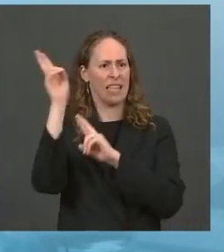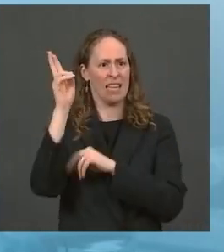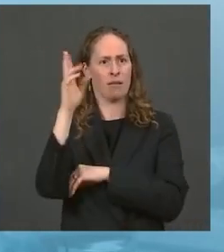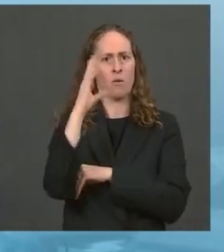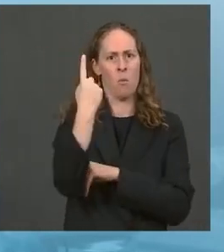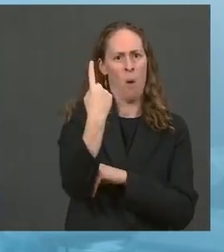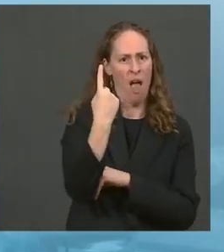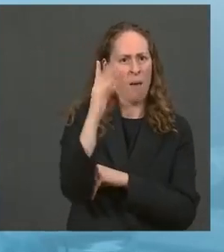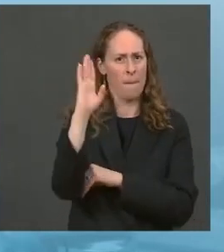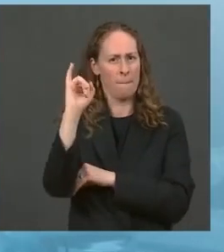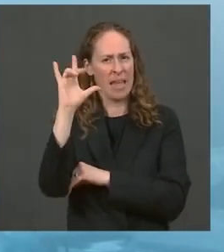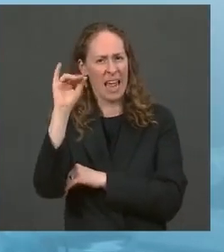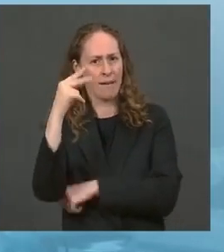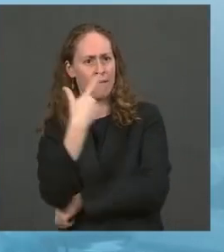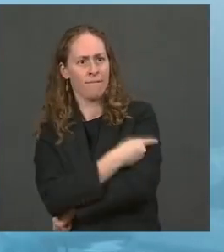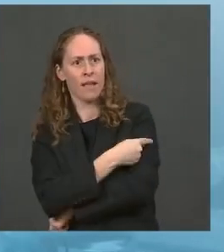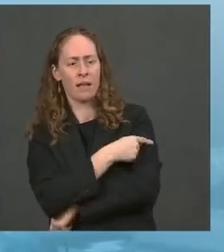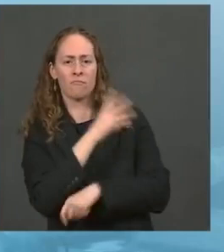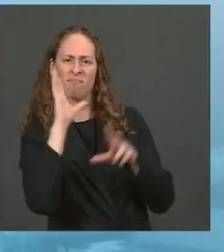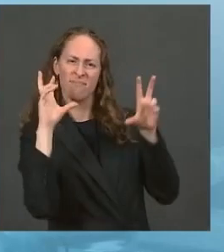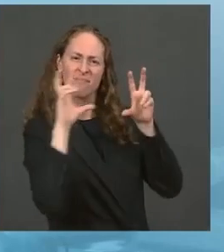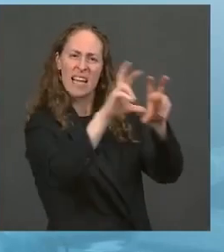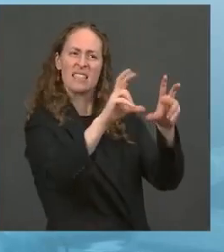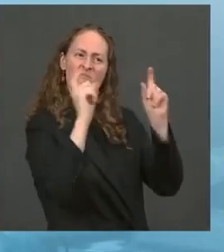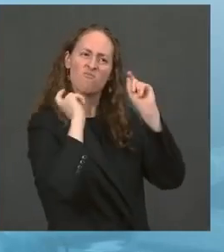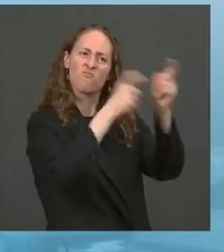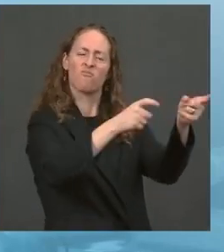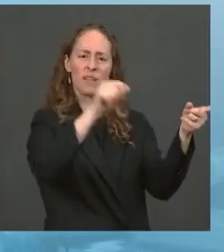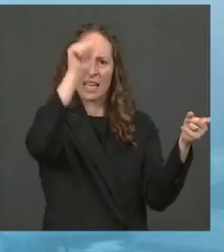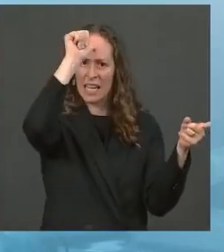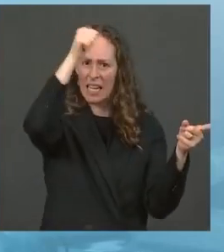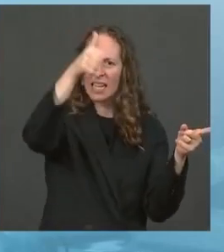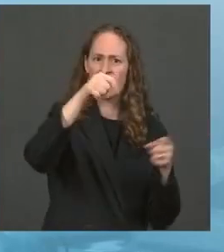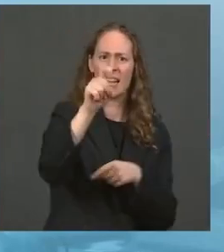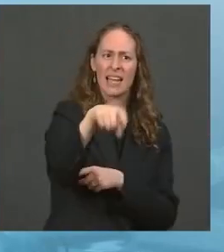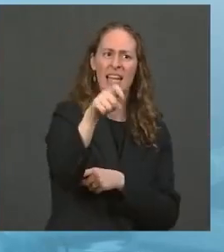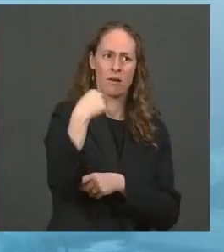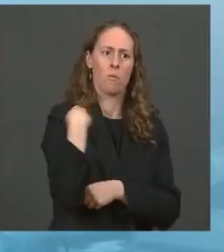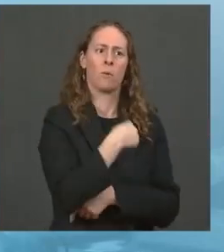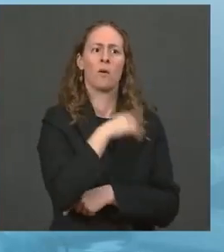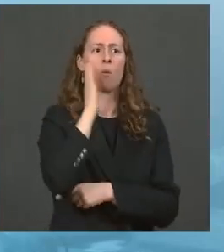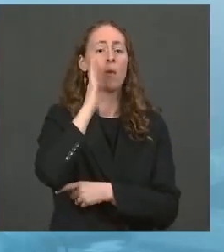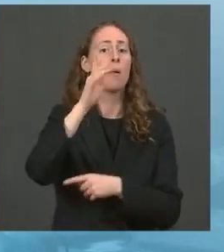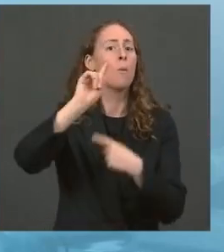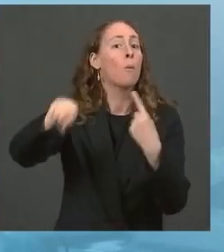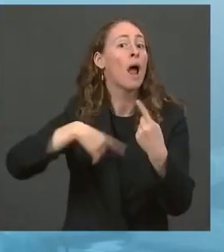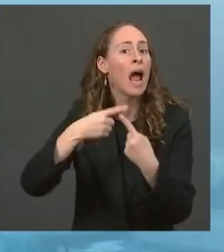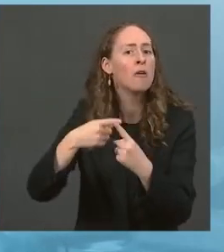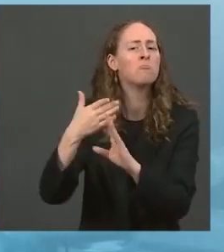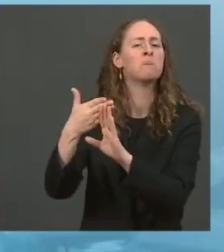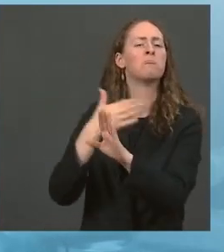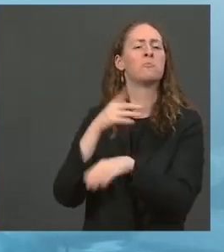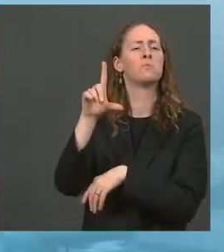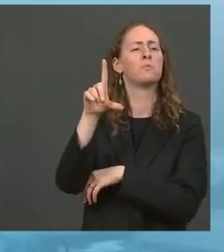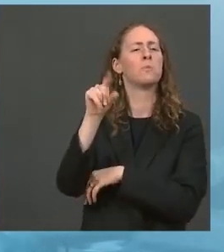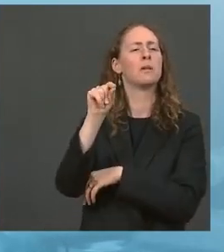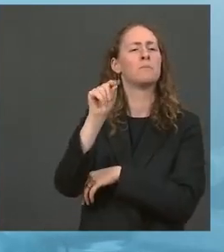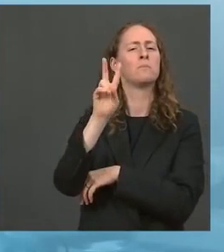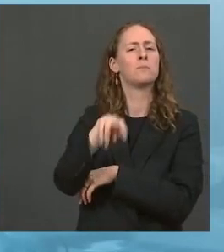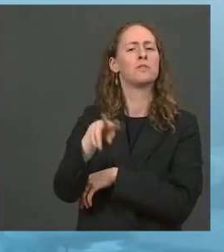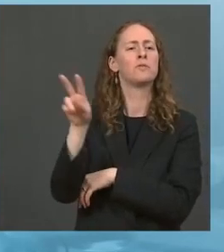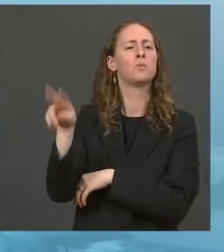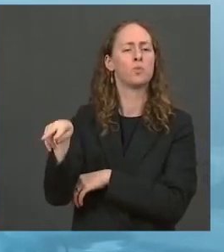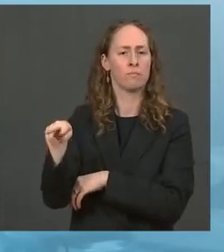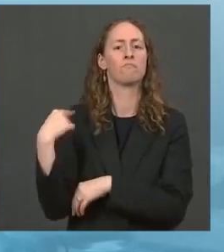boost the global supply by the end of 2022. And we're providing financing and helping strengthen manufacturing in